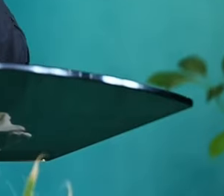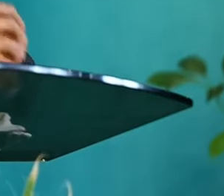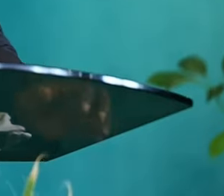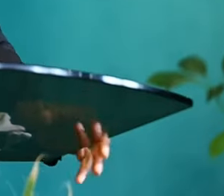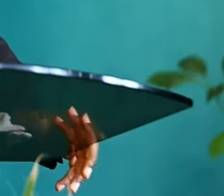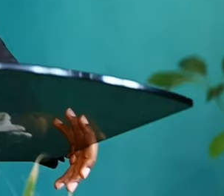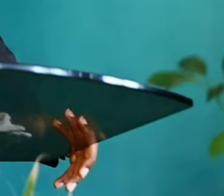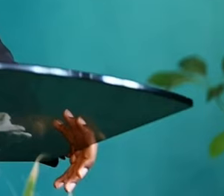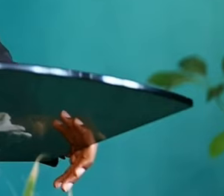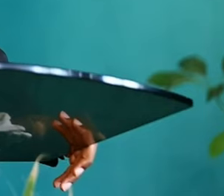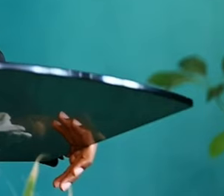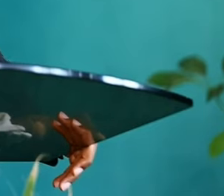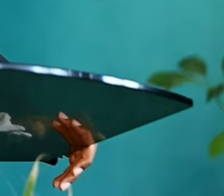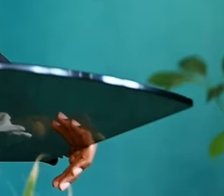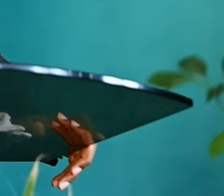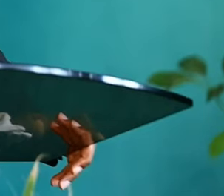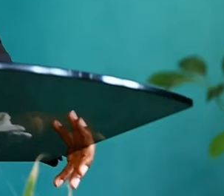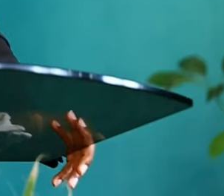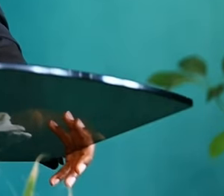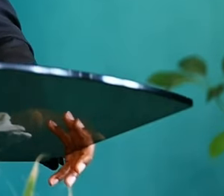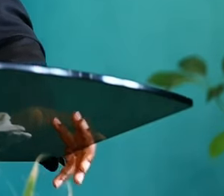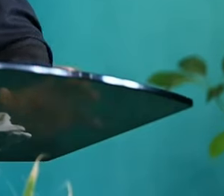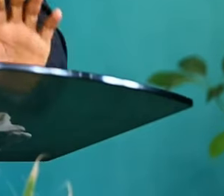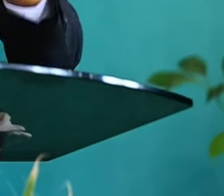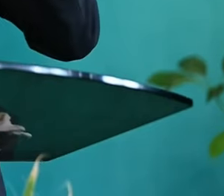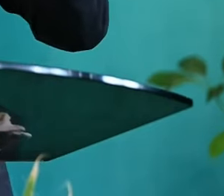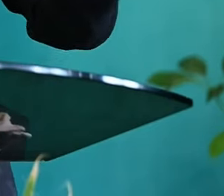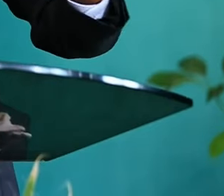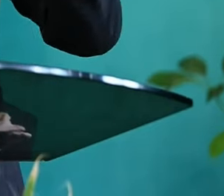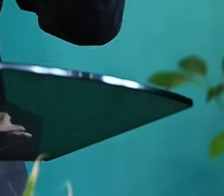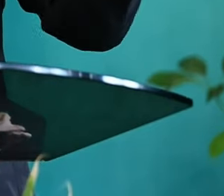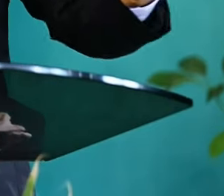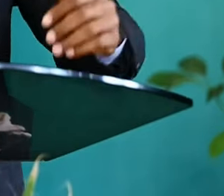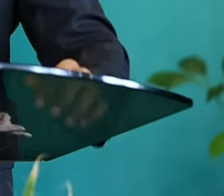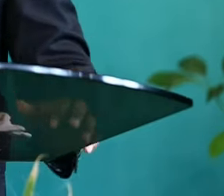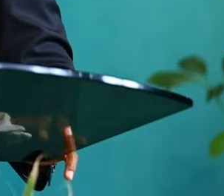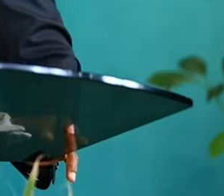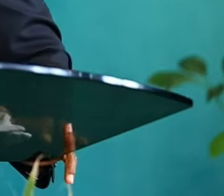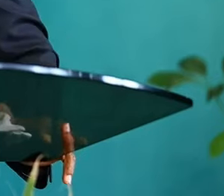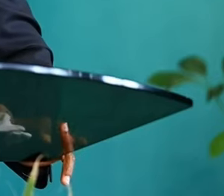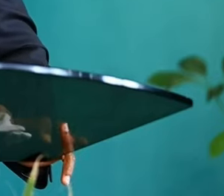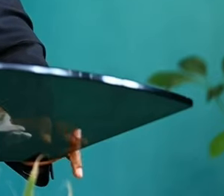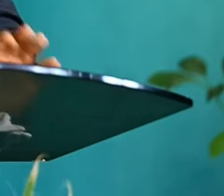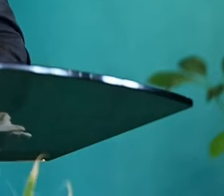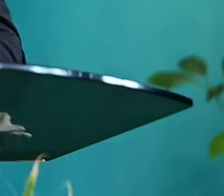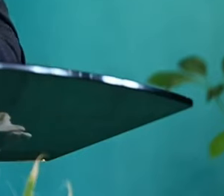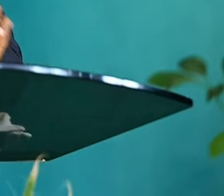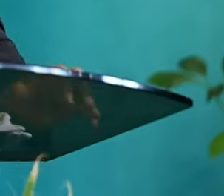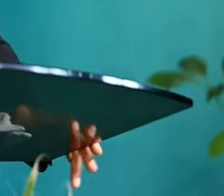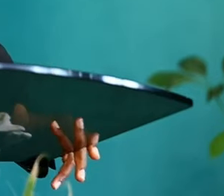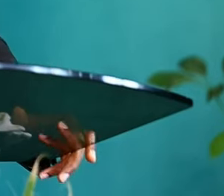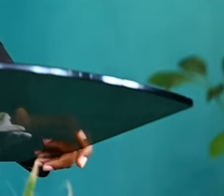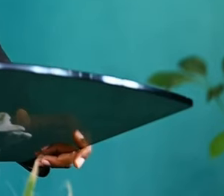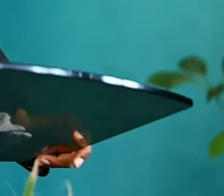proclamations of the Lord Jesus Christ which were not just demeaned to his context but are also very